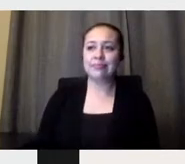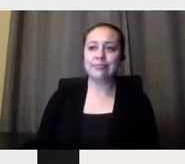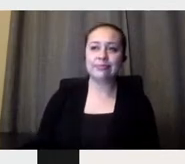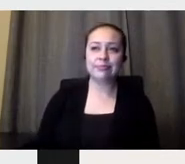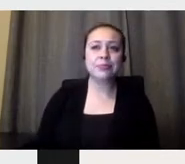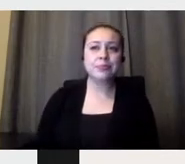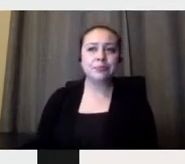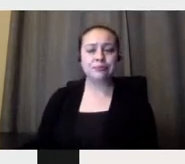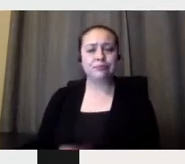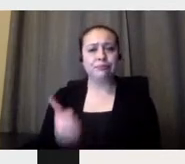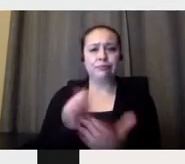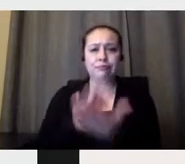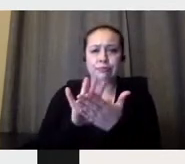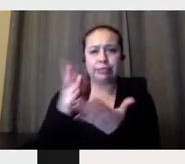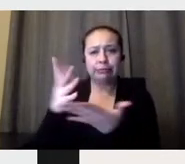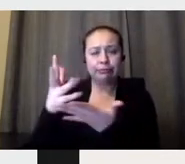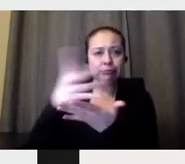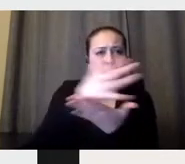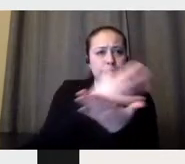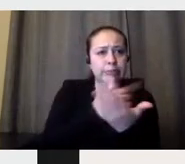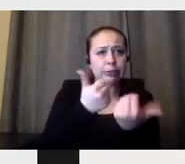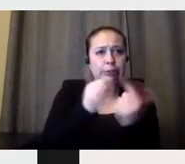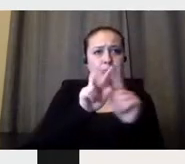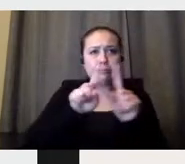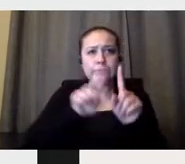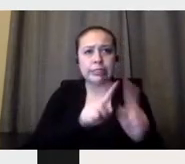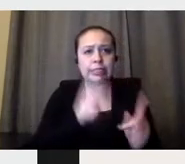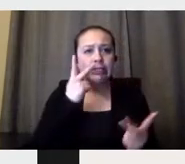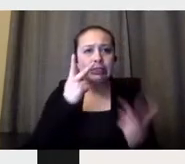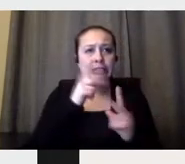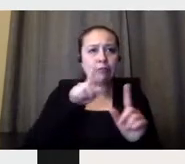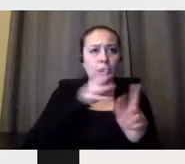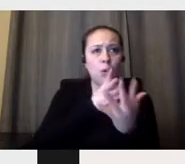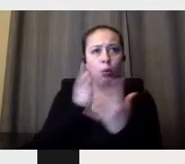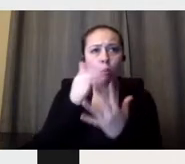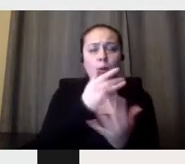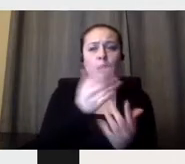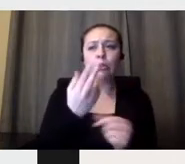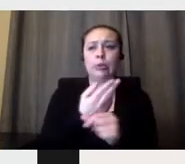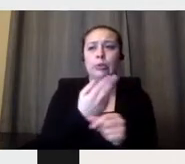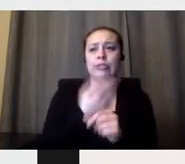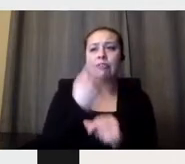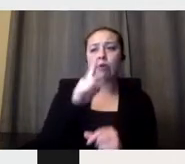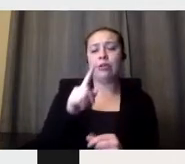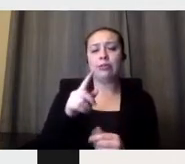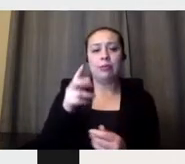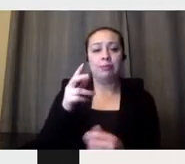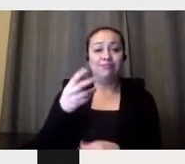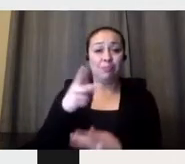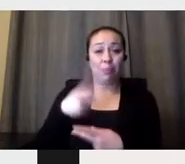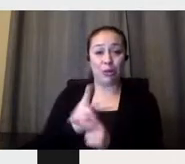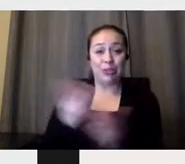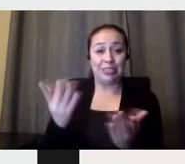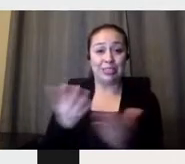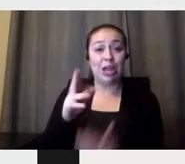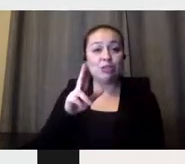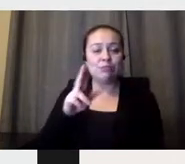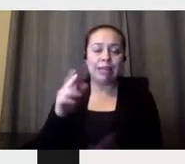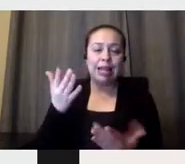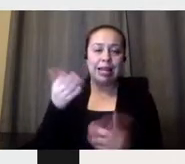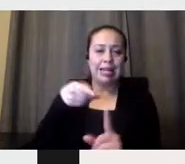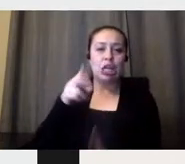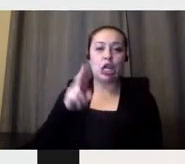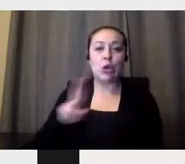that the graphic design produces in Uruguay. So please visit lapatria.uy and follow the